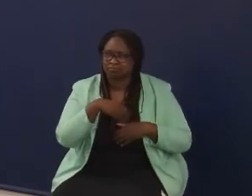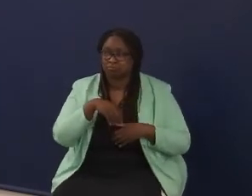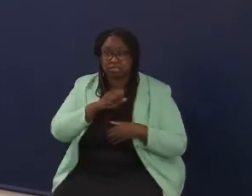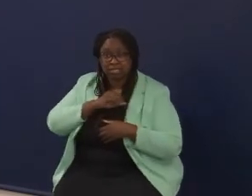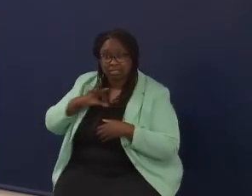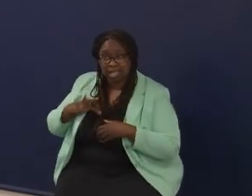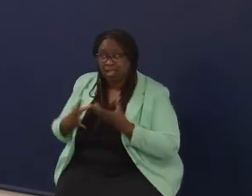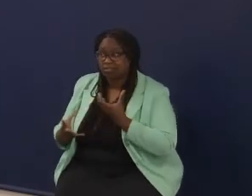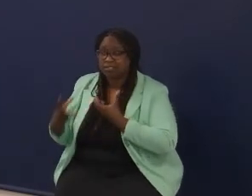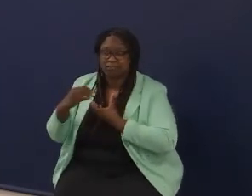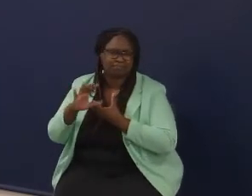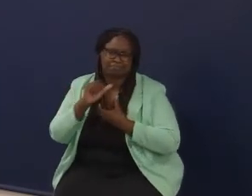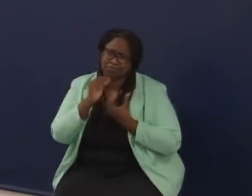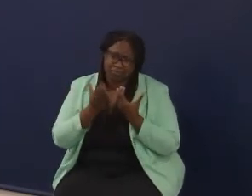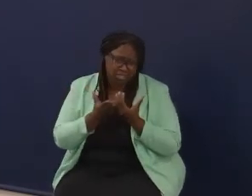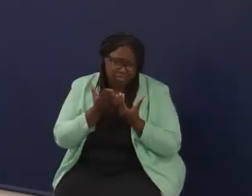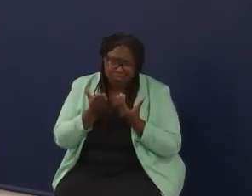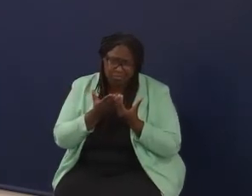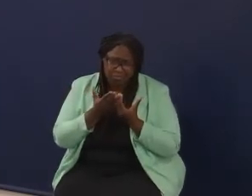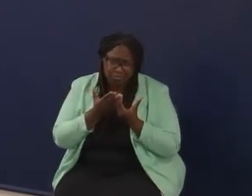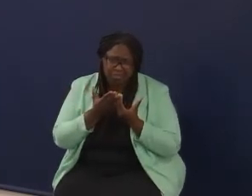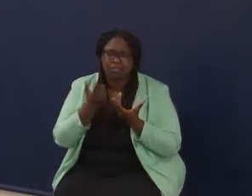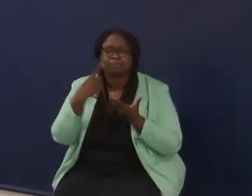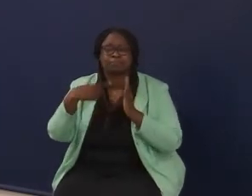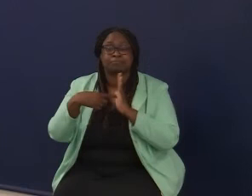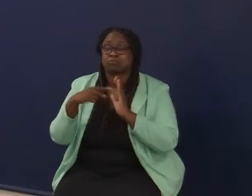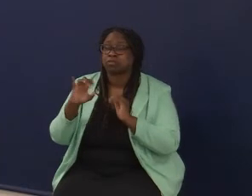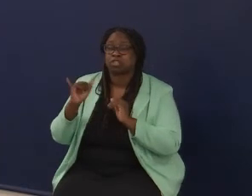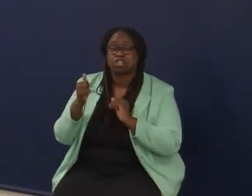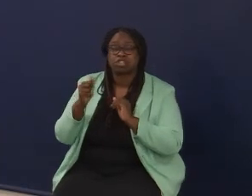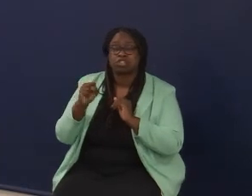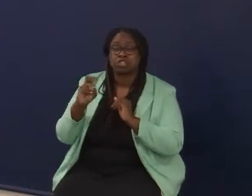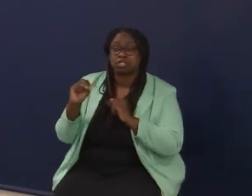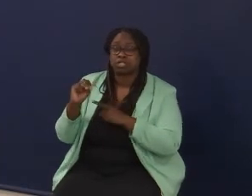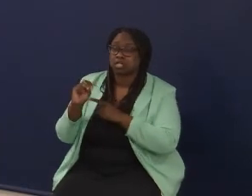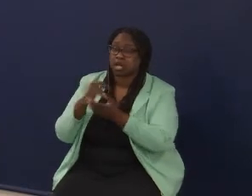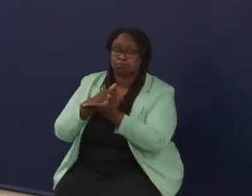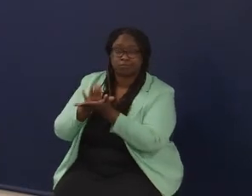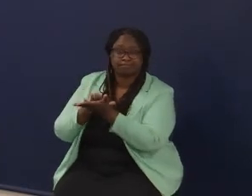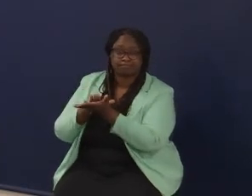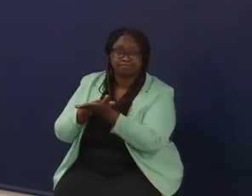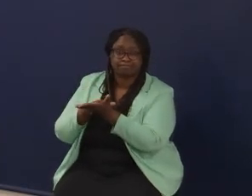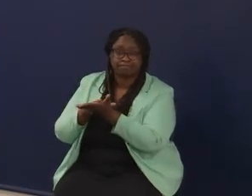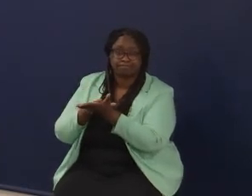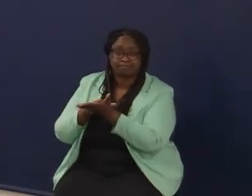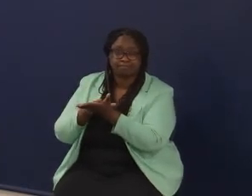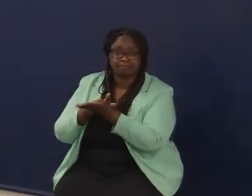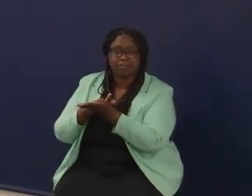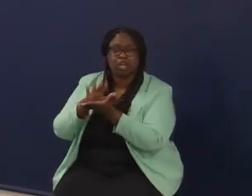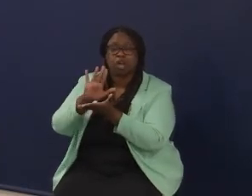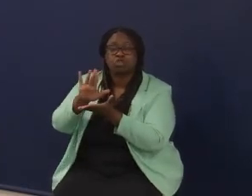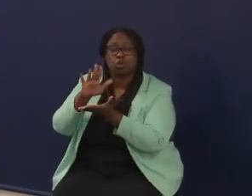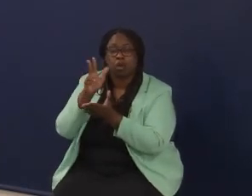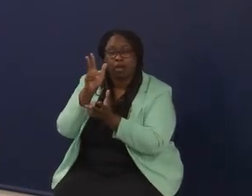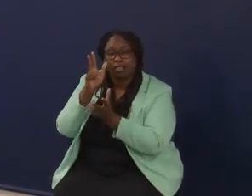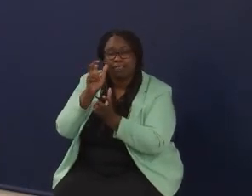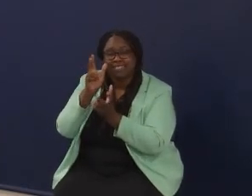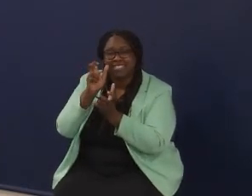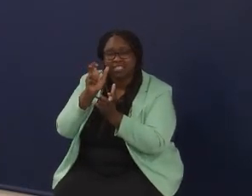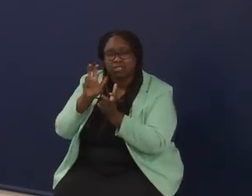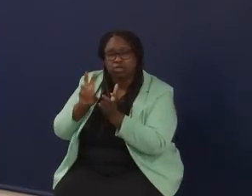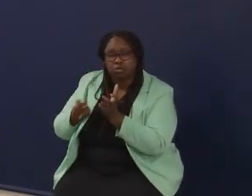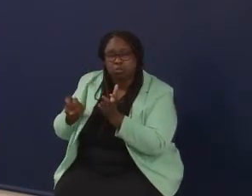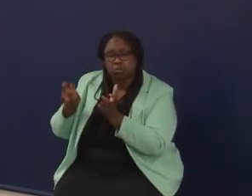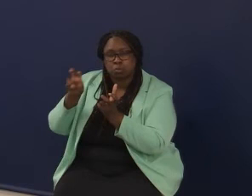and it's not easy. It's kind of like, you know, I'll give Jason credit that they, you know, like you're listening to it. You got to listen to